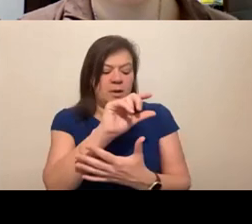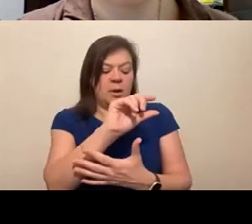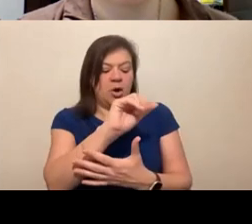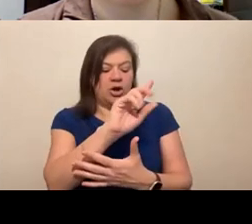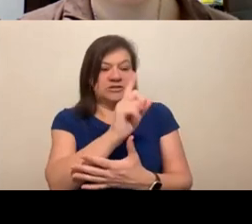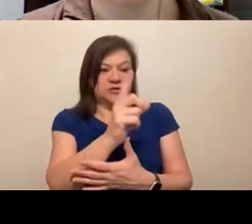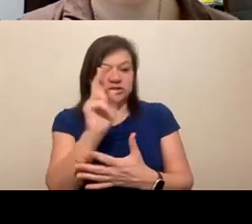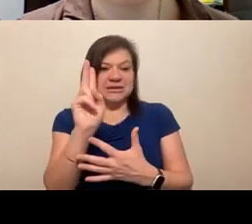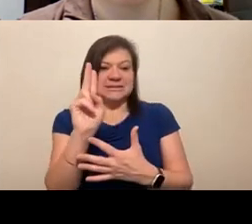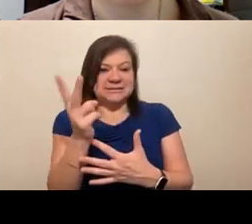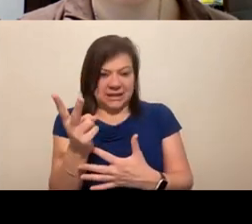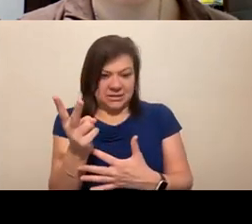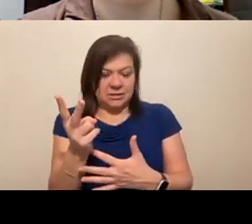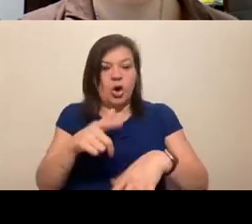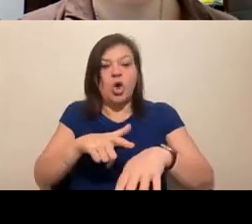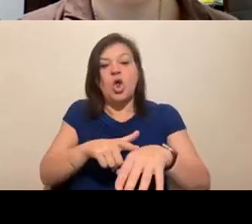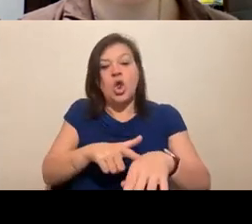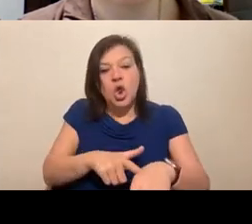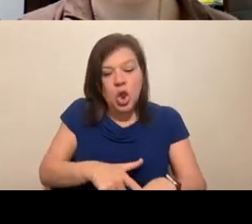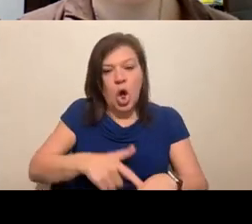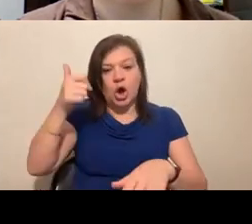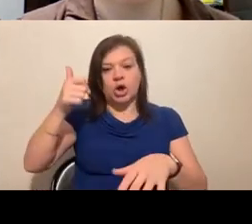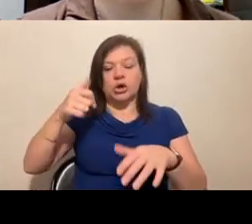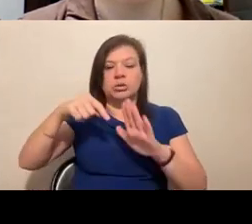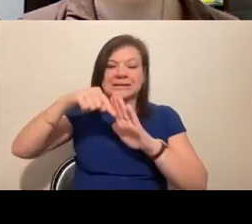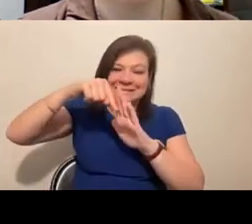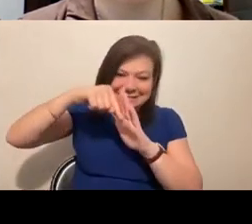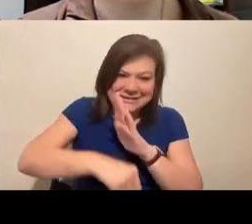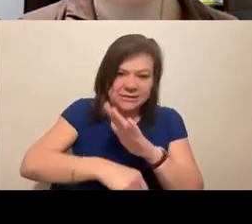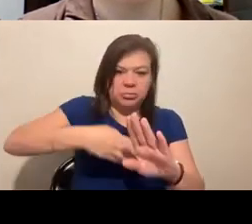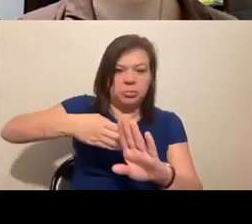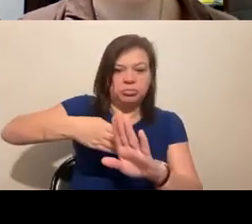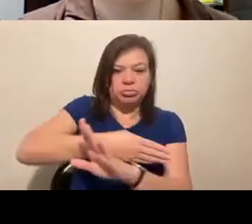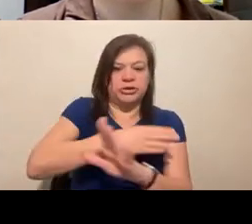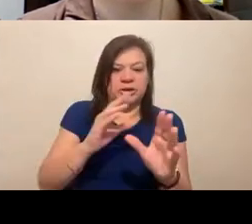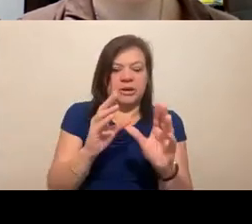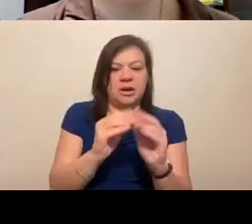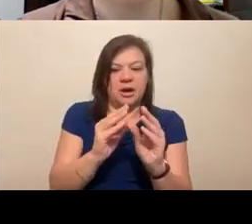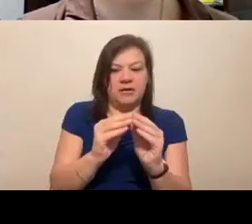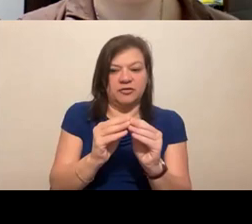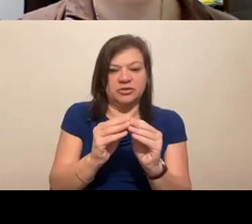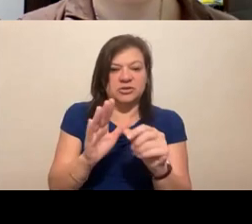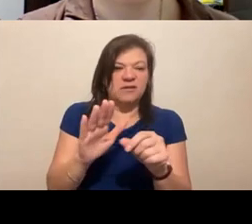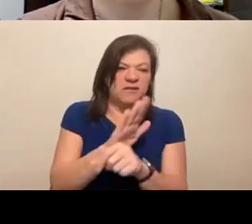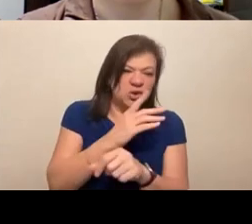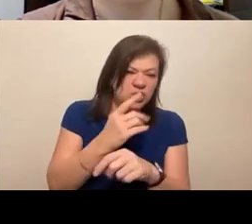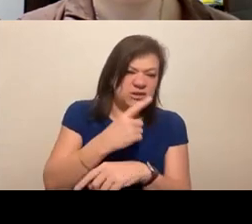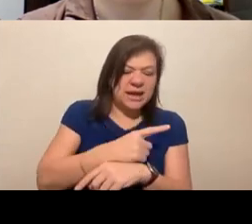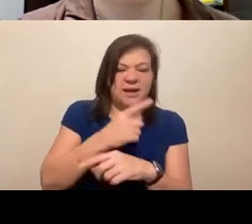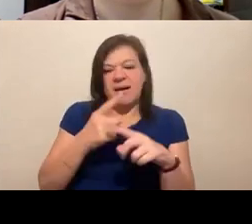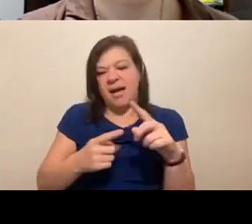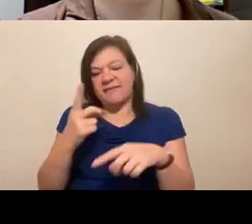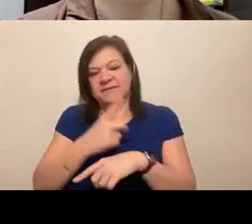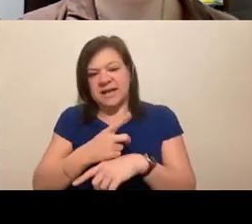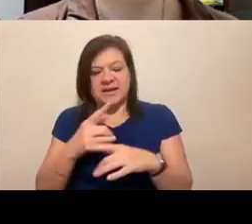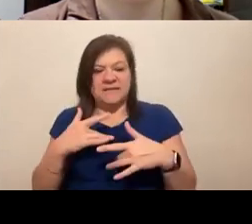and two, uh, longer, more deeper pre-conference, either full days or half days. Um, so that